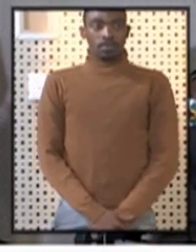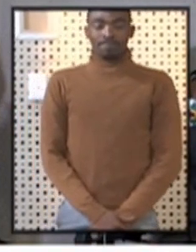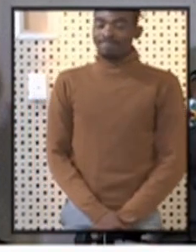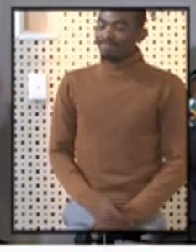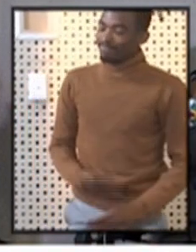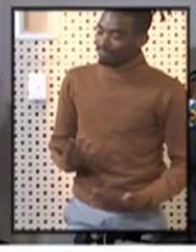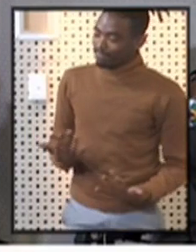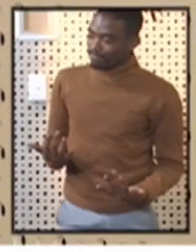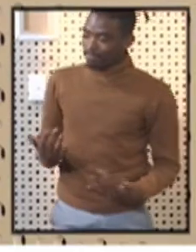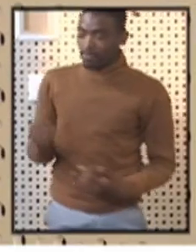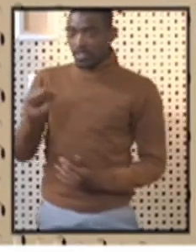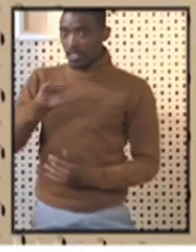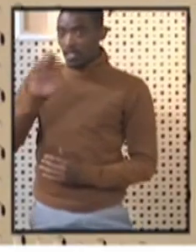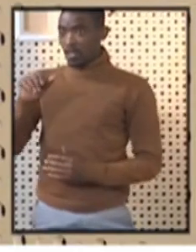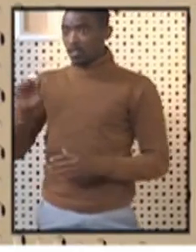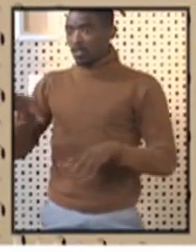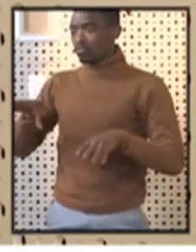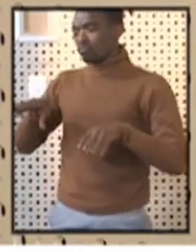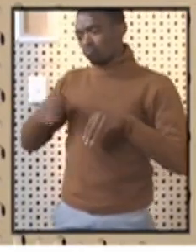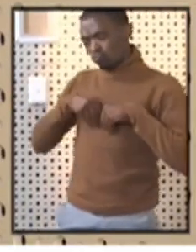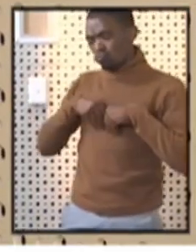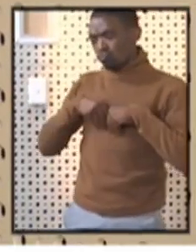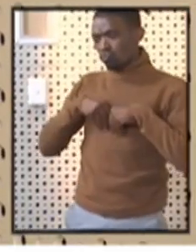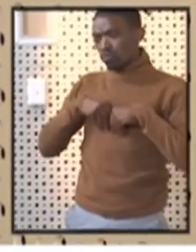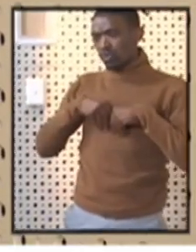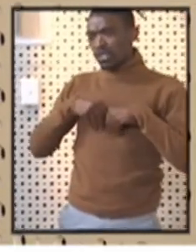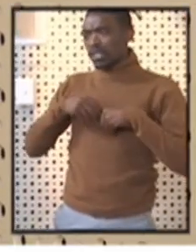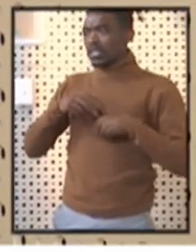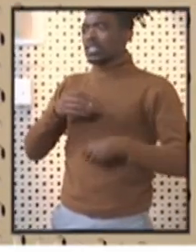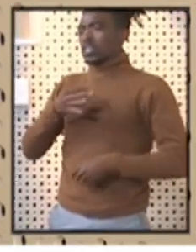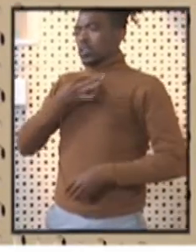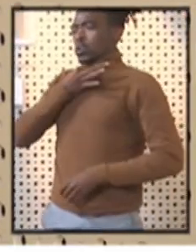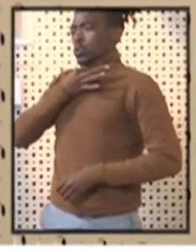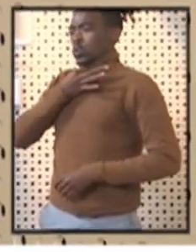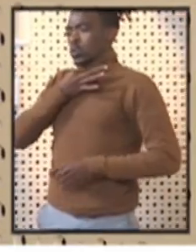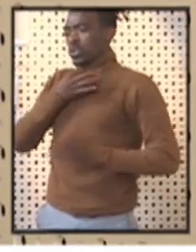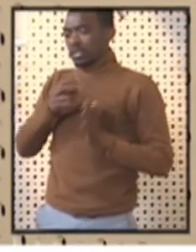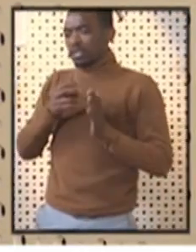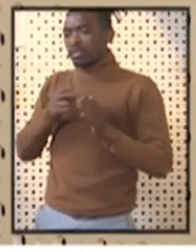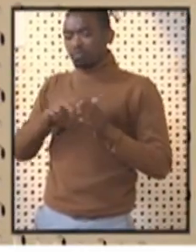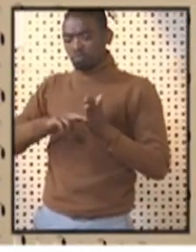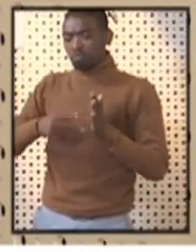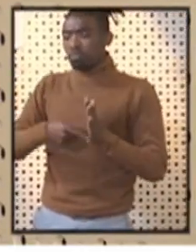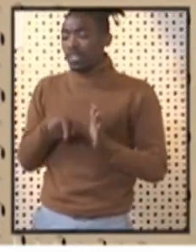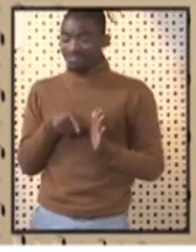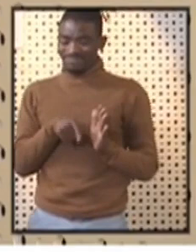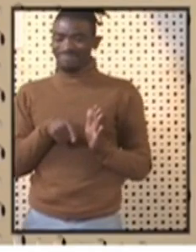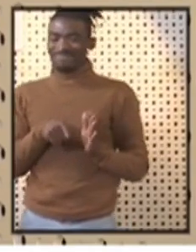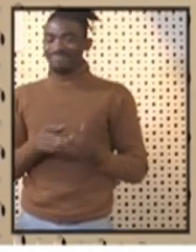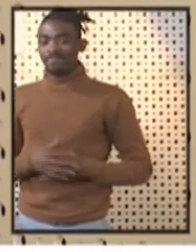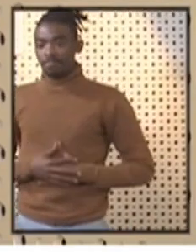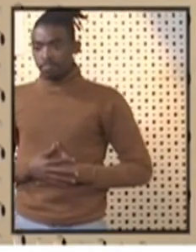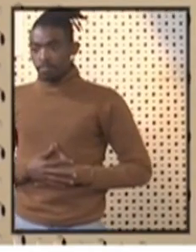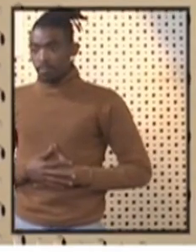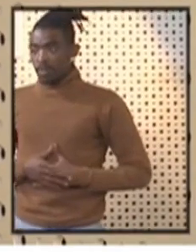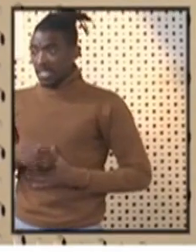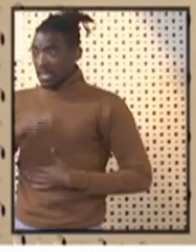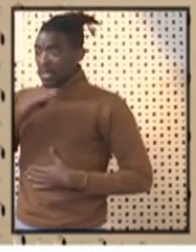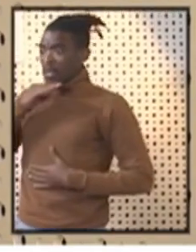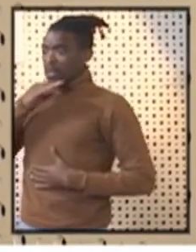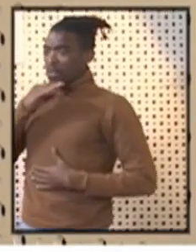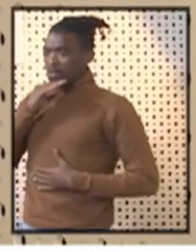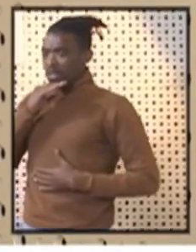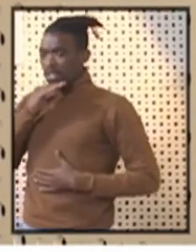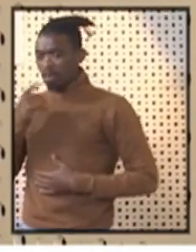South Africa adopted a risk-adjusted approach strategy. What it means is that you evaluate the